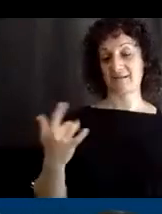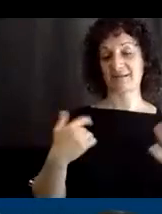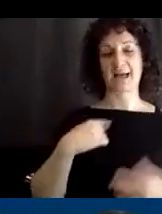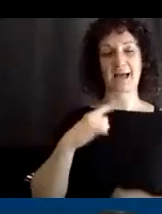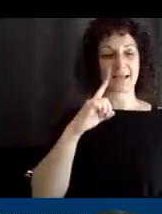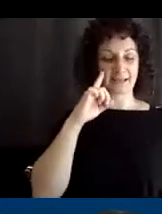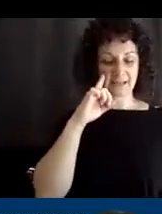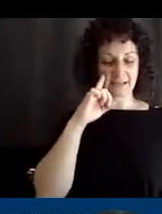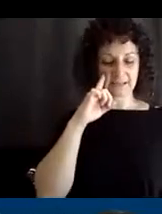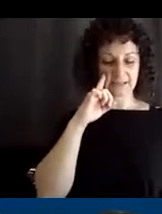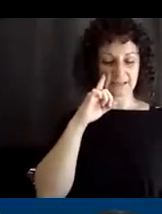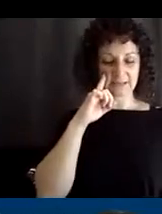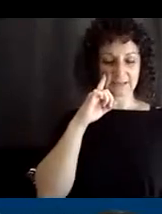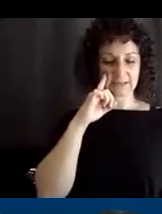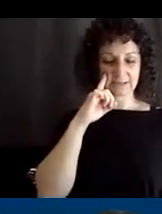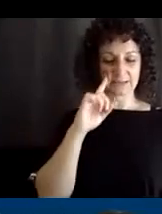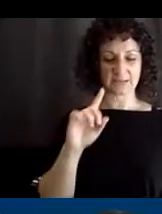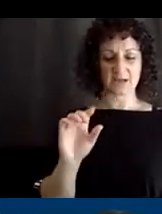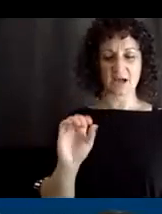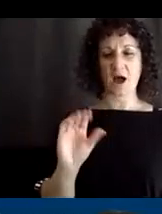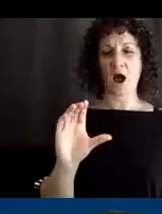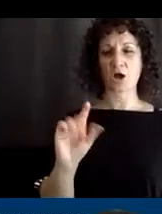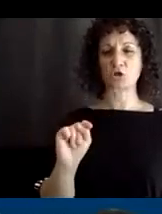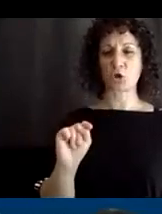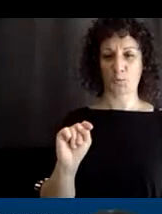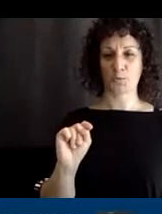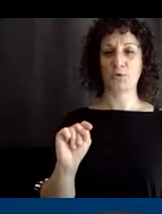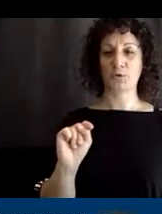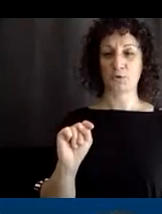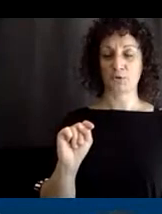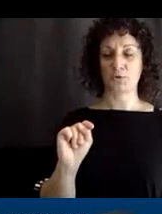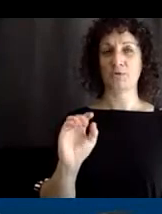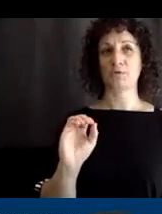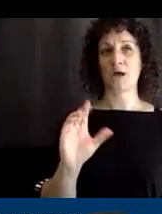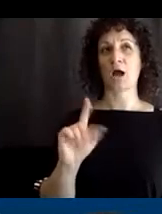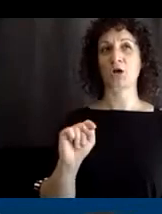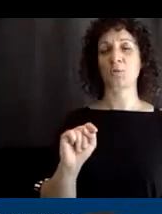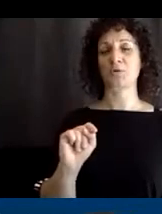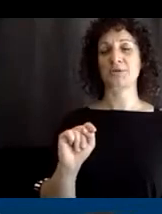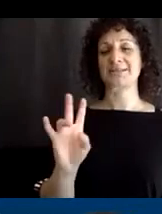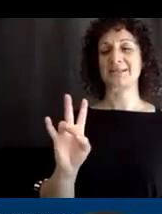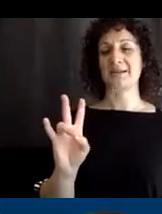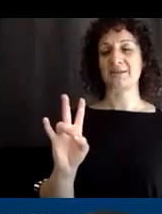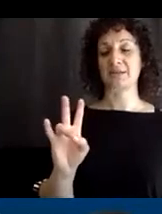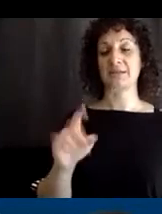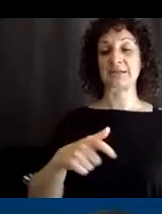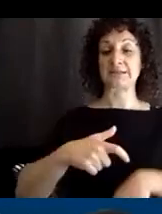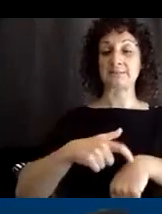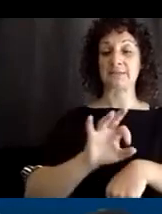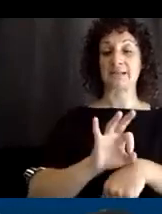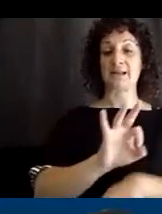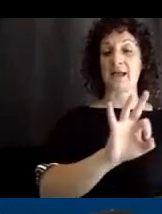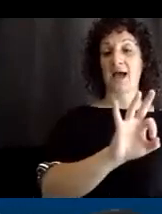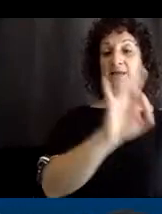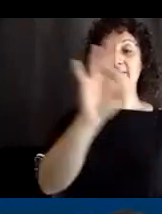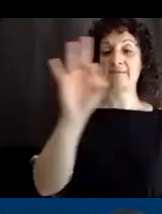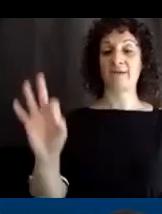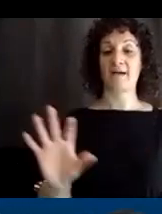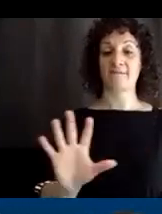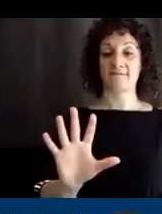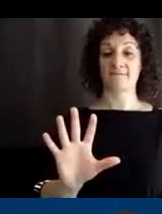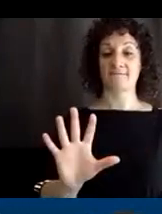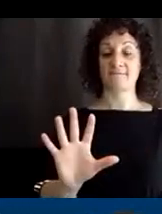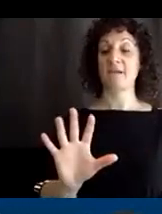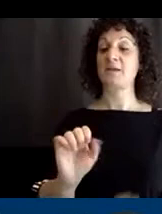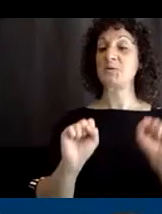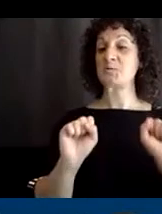is in October, October 7th, from nine to five, and there is a chance to